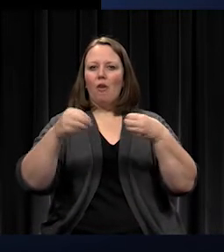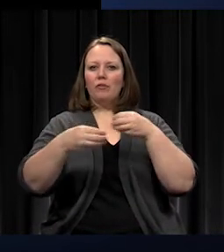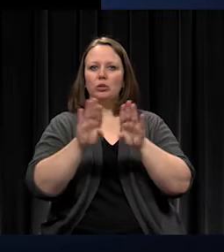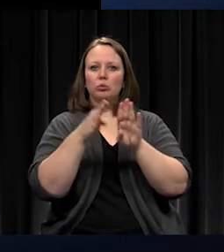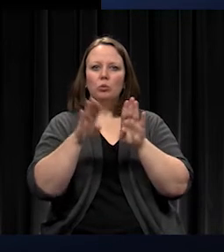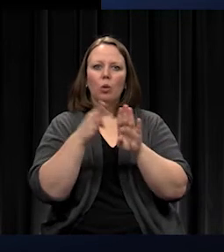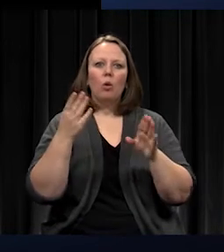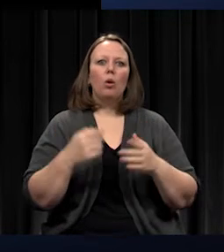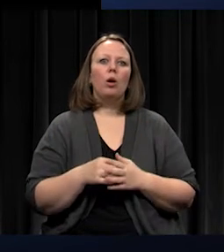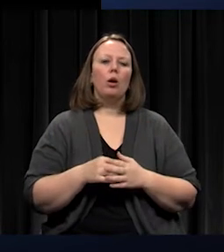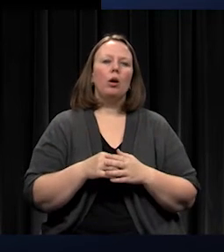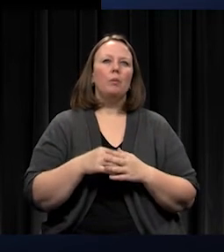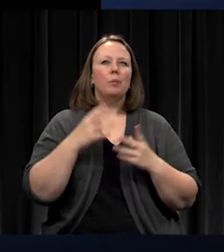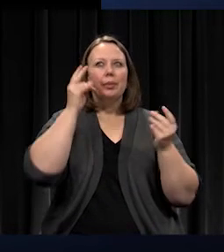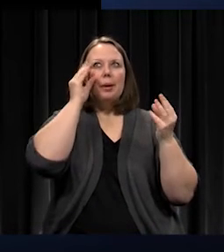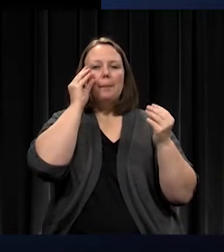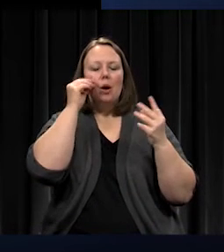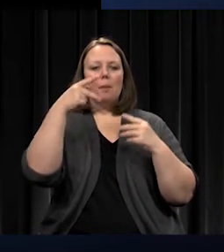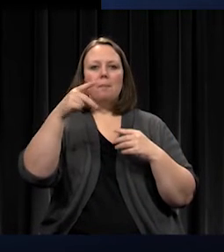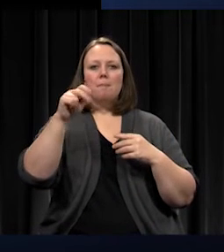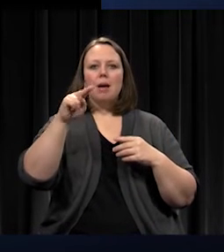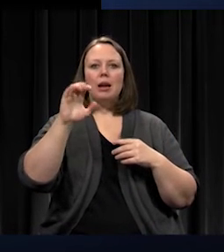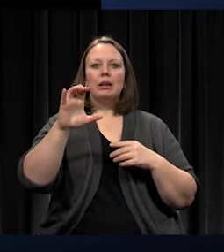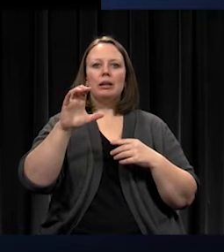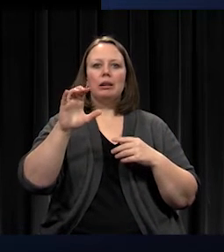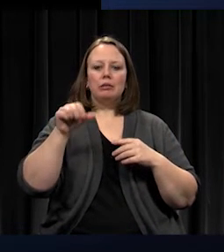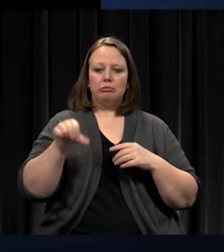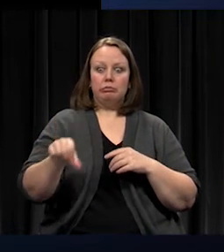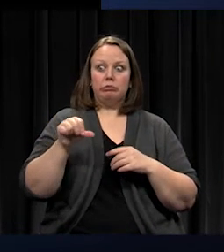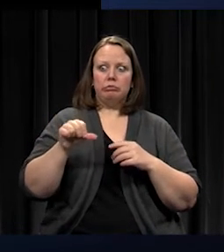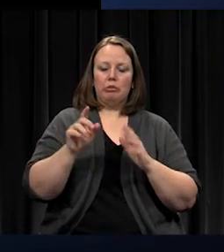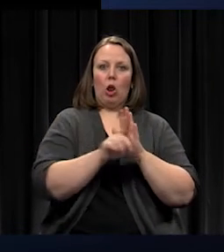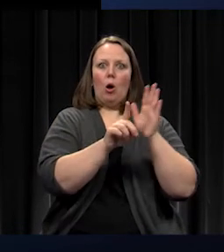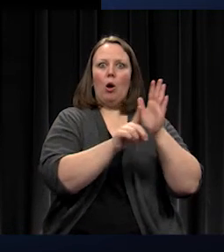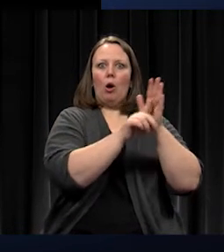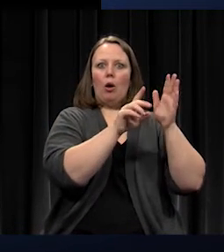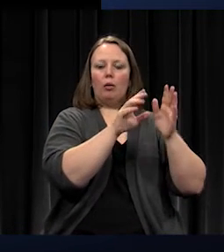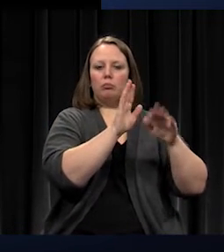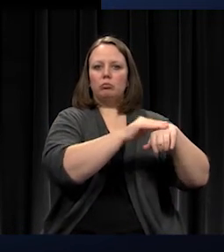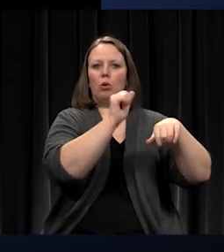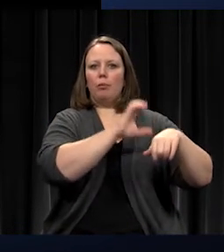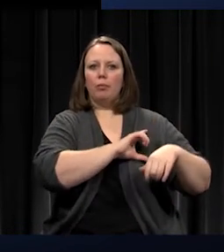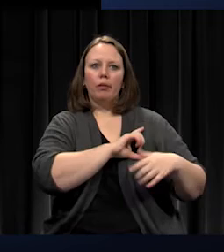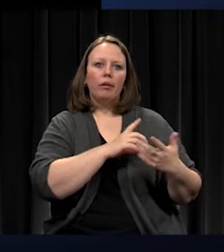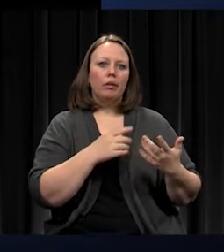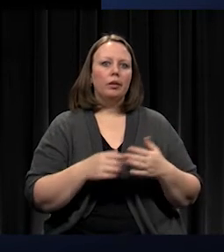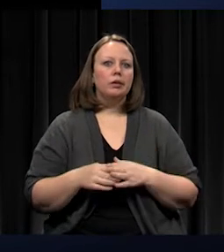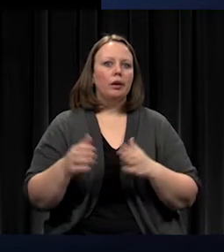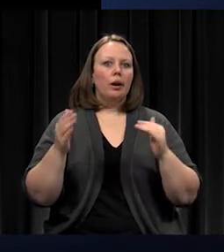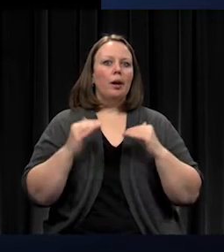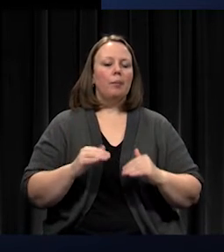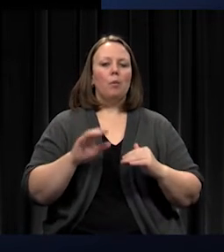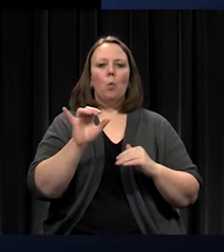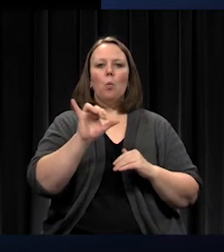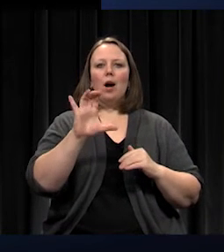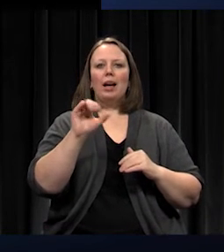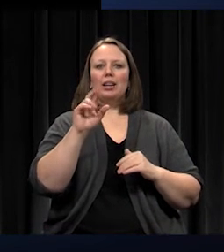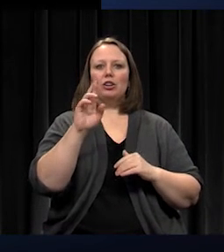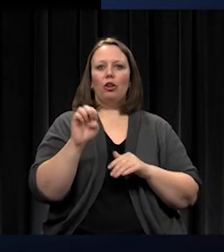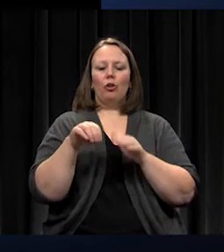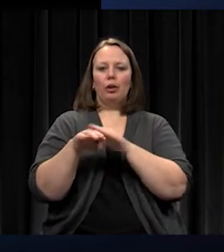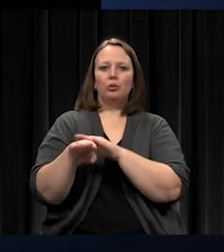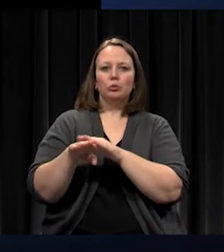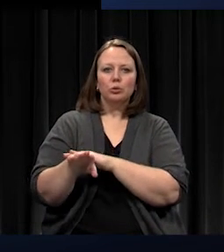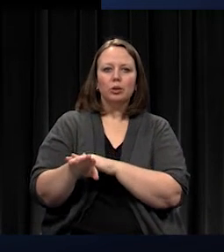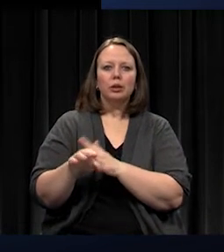alarm. We knew we had to cover our Y care entrances. And we knew about this, this issue of our high schools having so many exterior doors. How